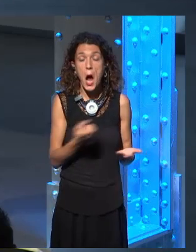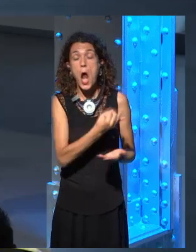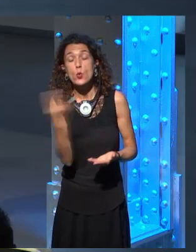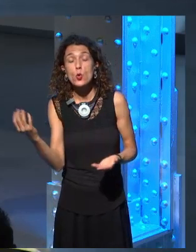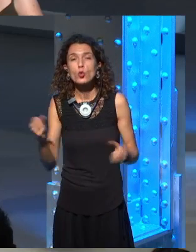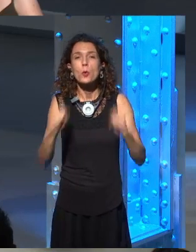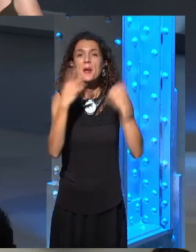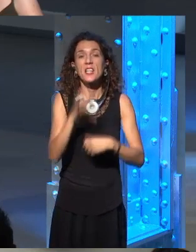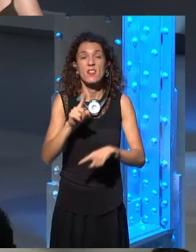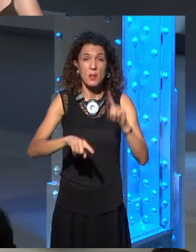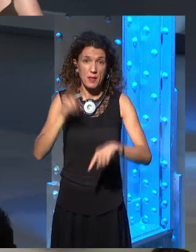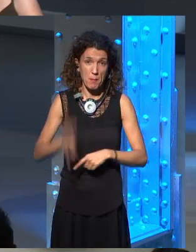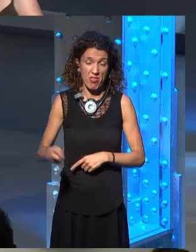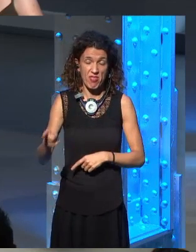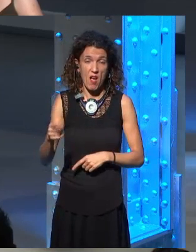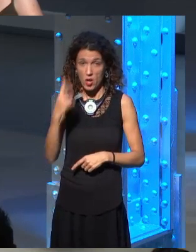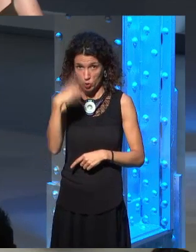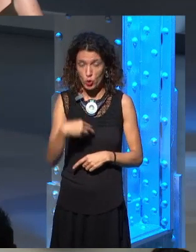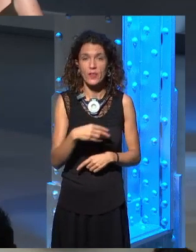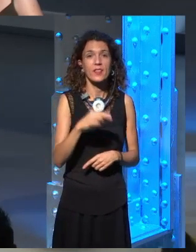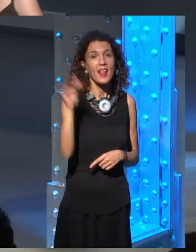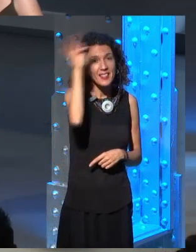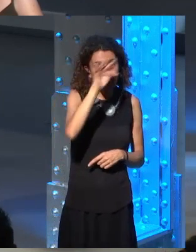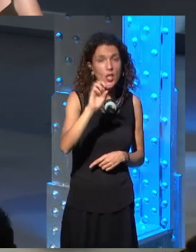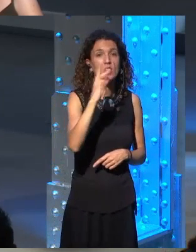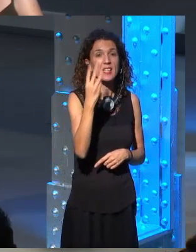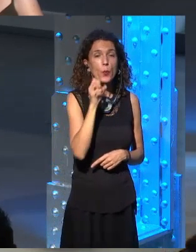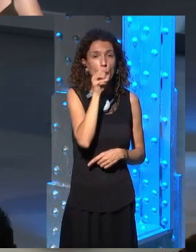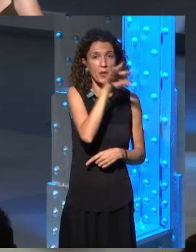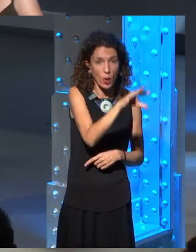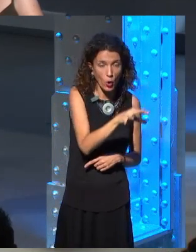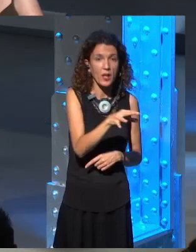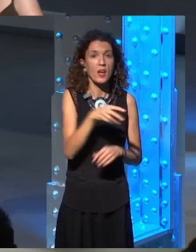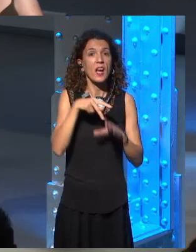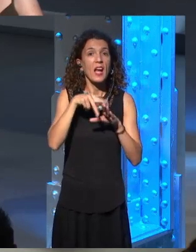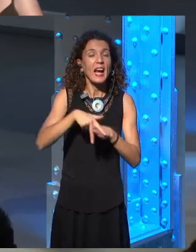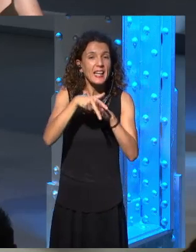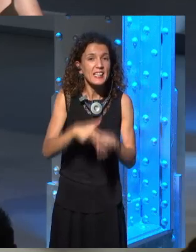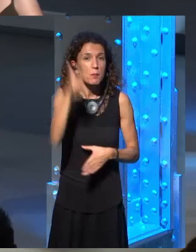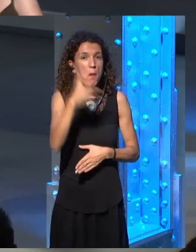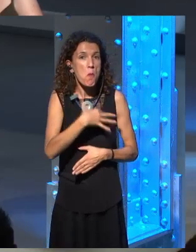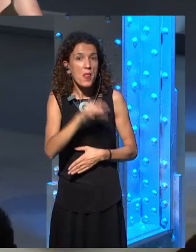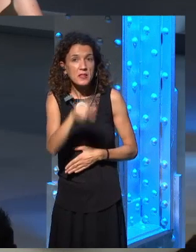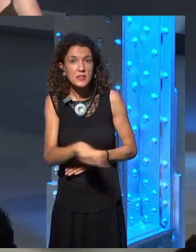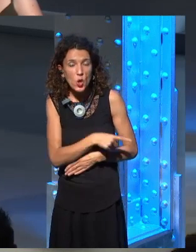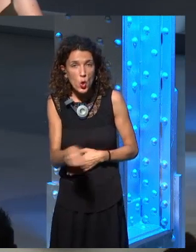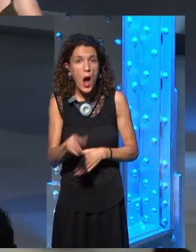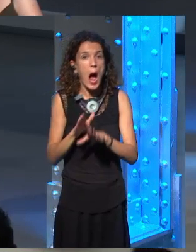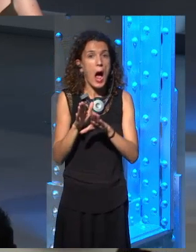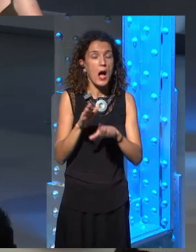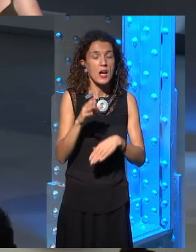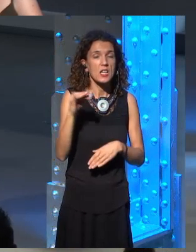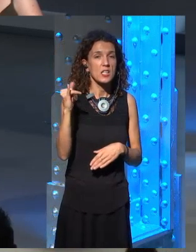What do think about this three dragon theory? Do you see